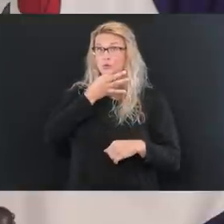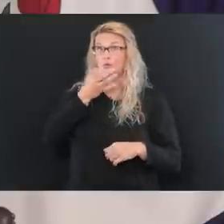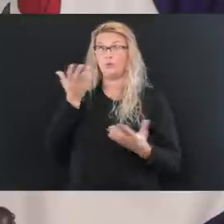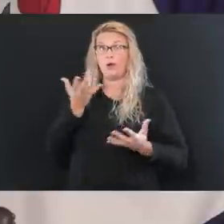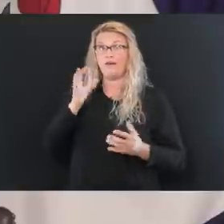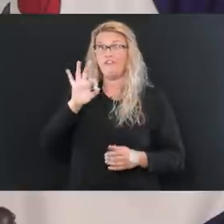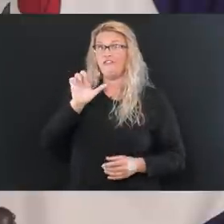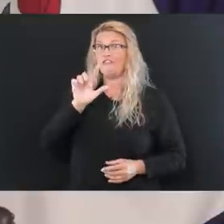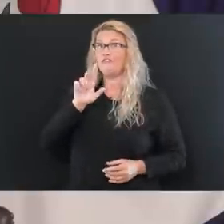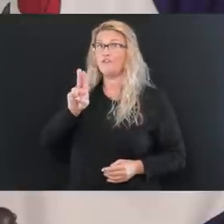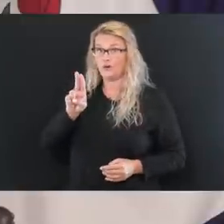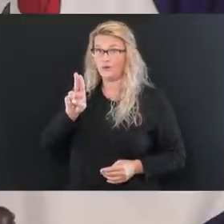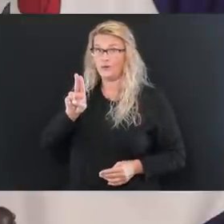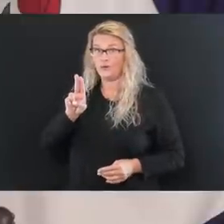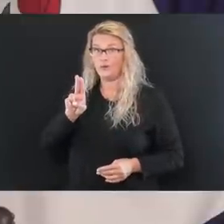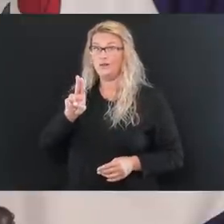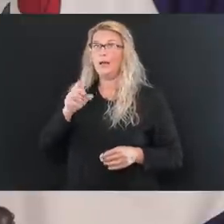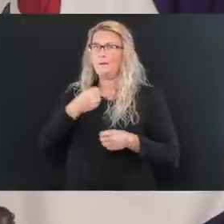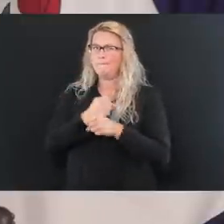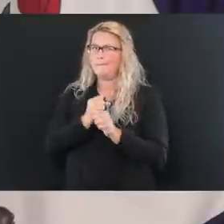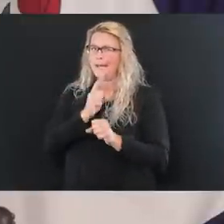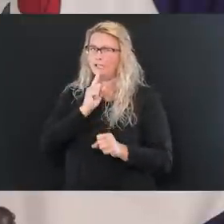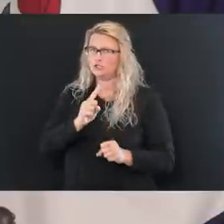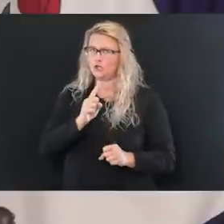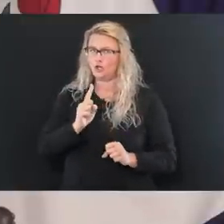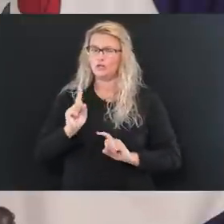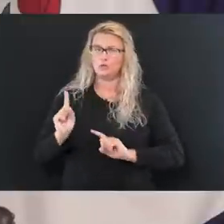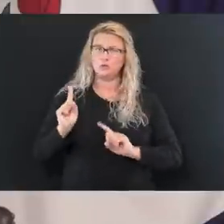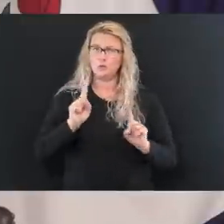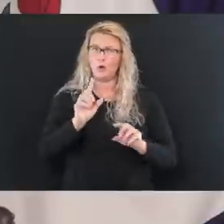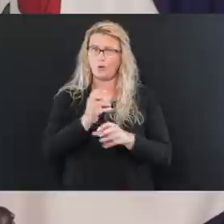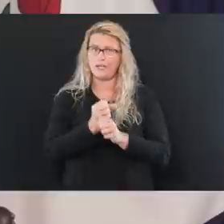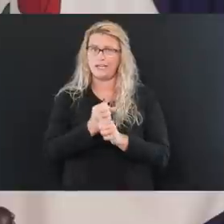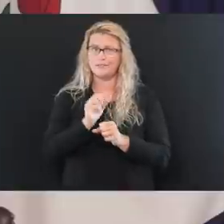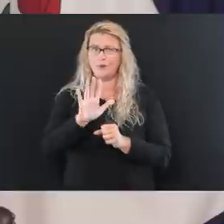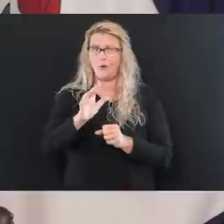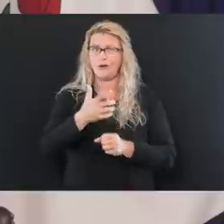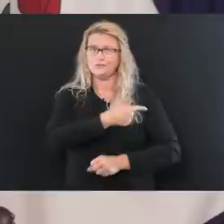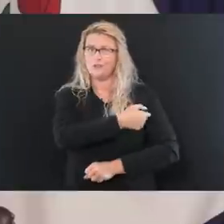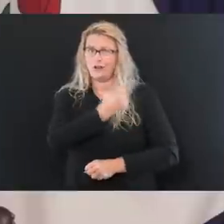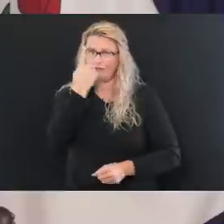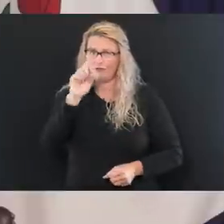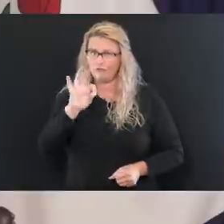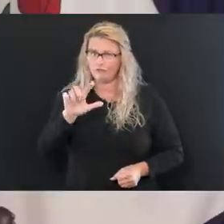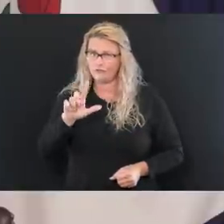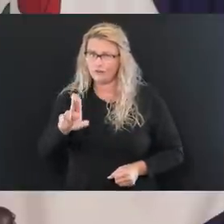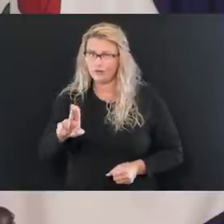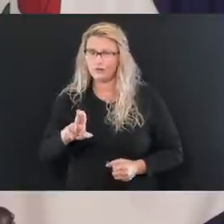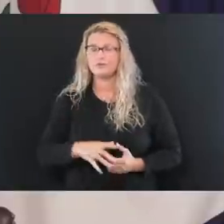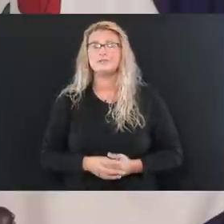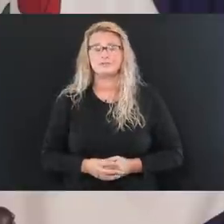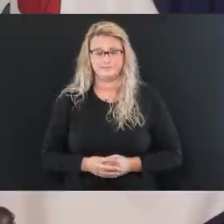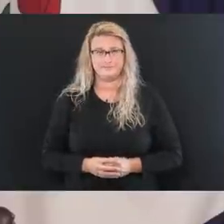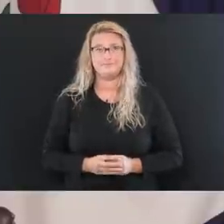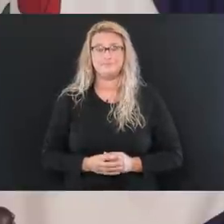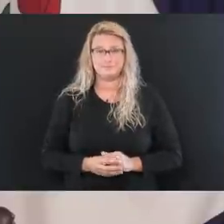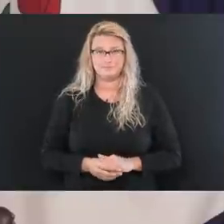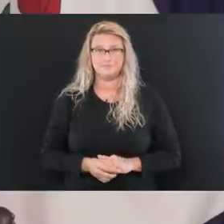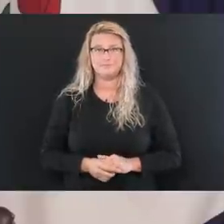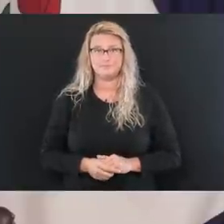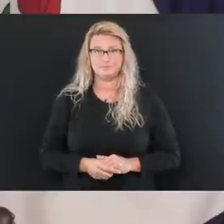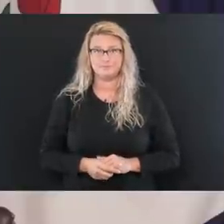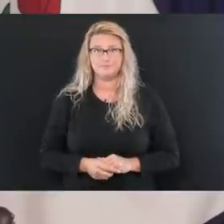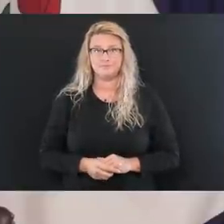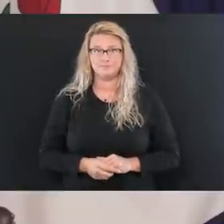go and get your flu shots. And I think, you know, in Kanawha County, we're offering that and offering that, you know, along